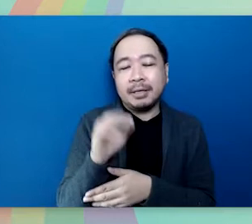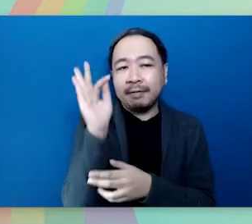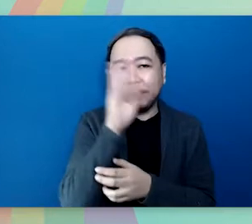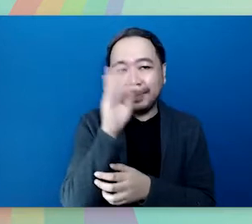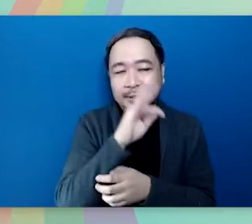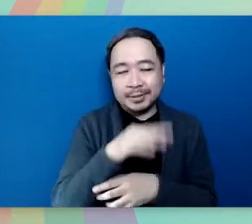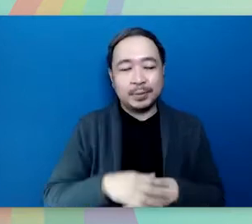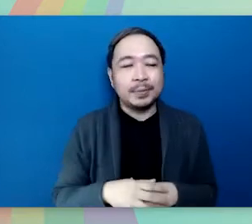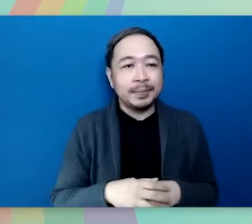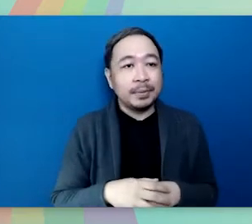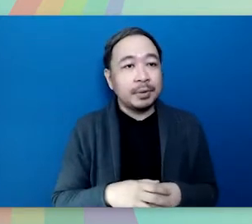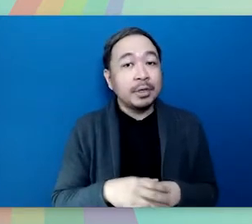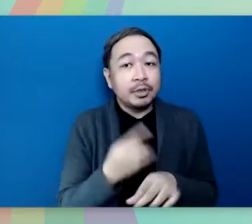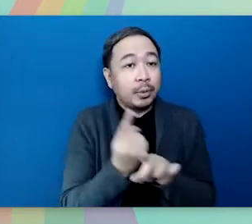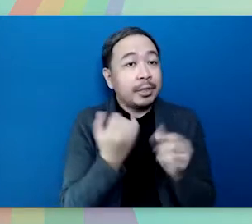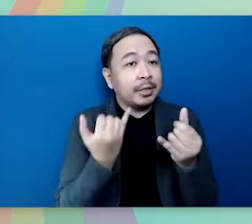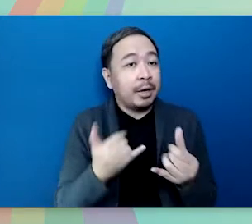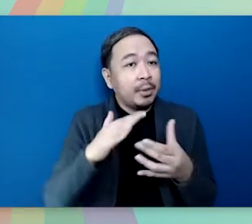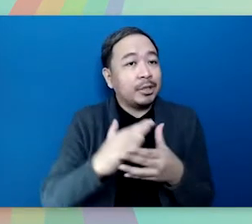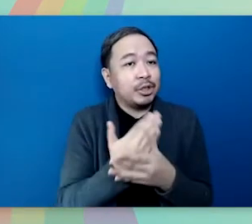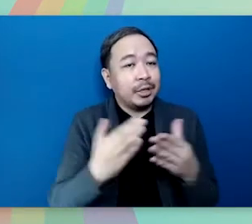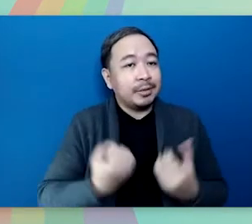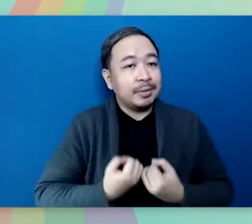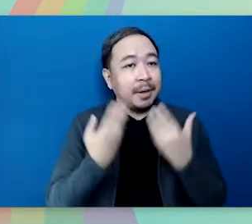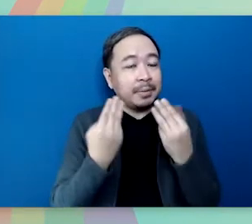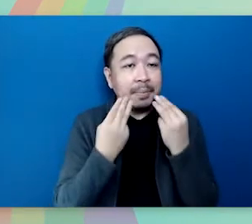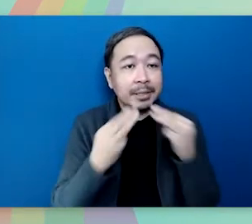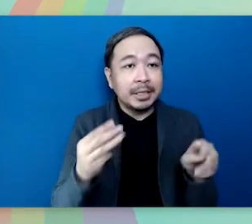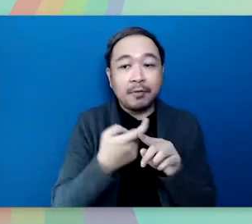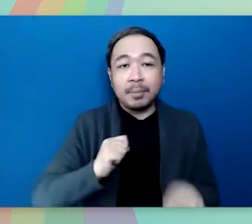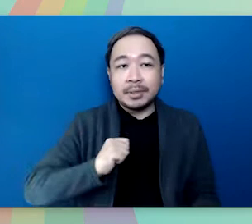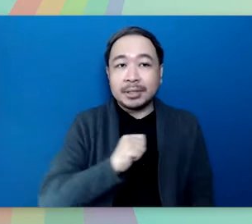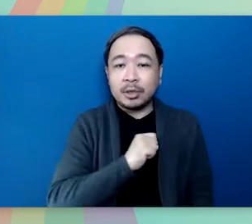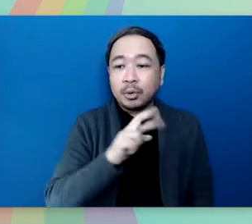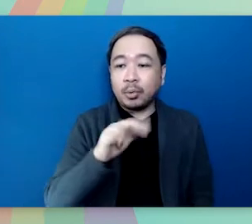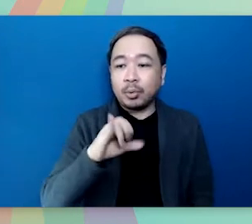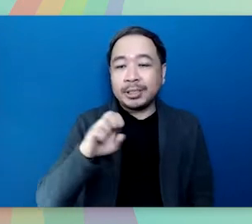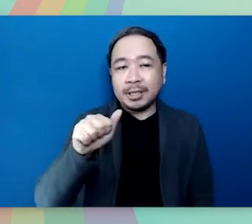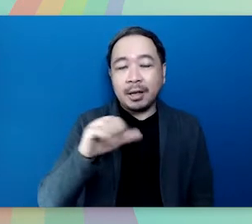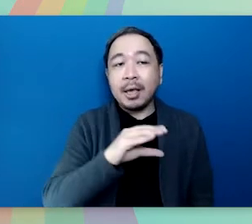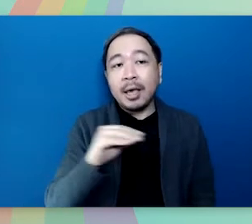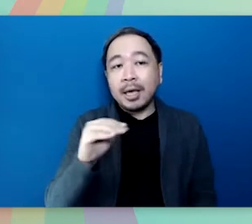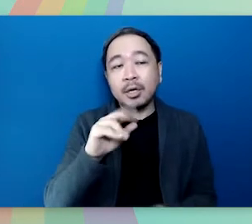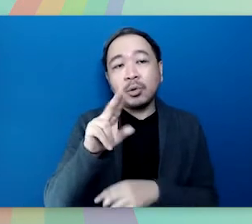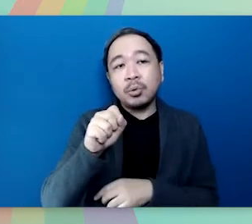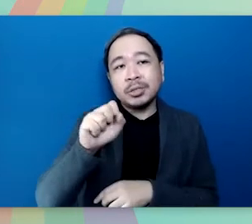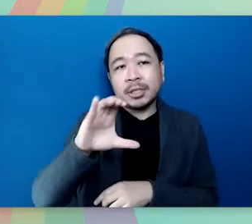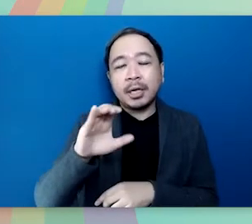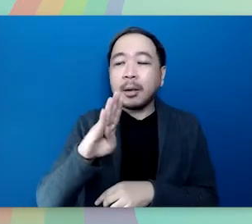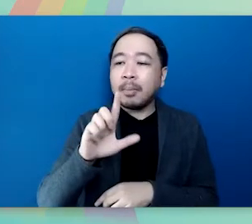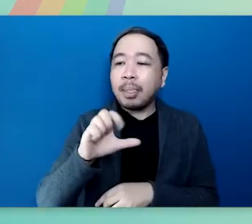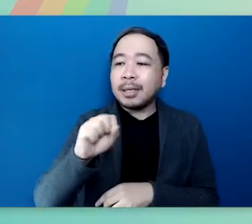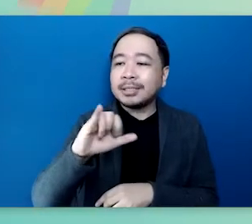edwin so today we'll be sharing inspiring messages from senator risa hantiveros and undersecretary blasila